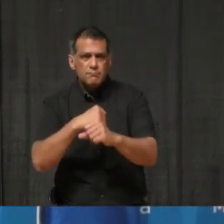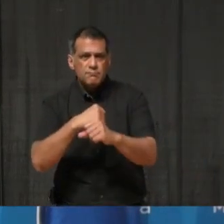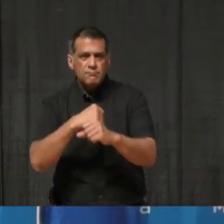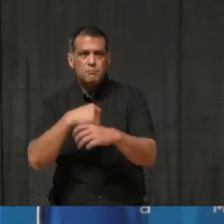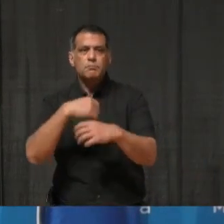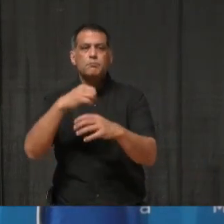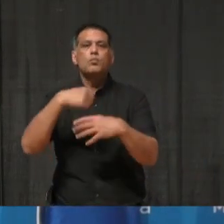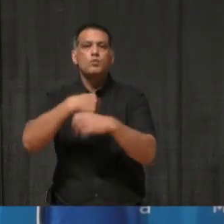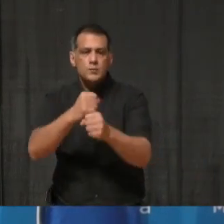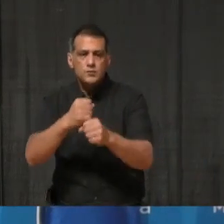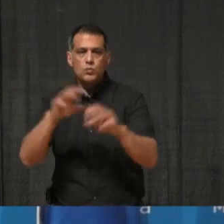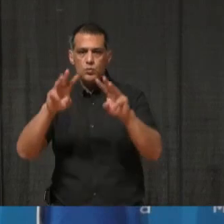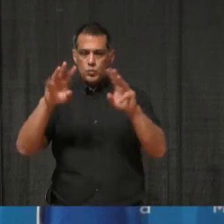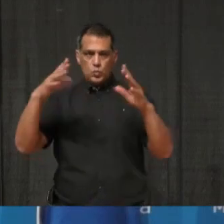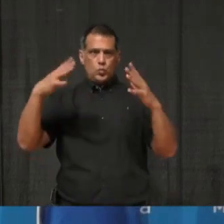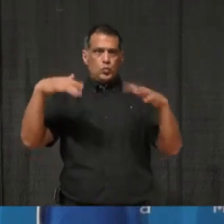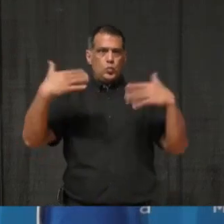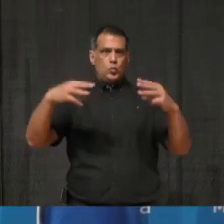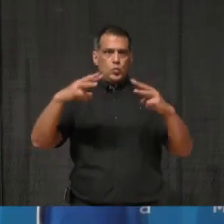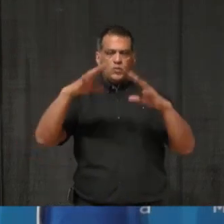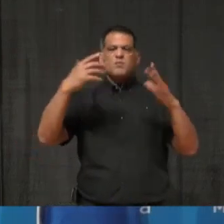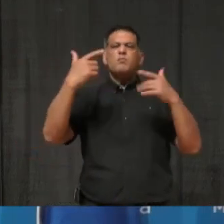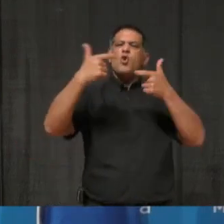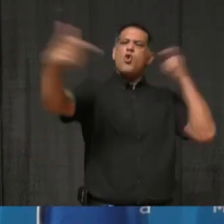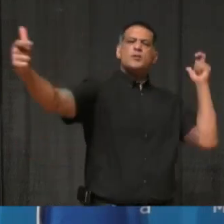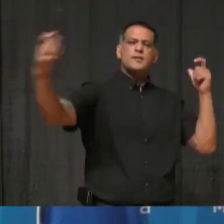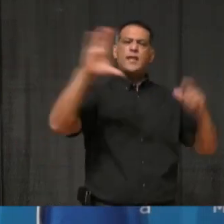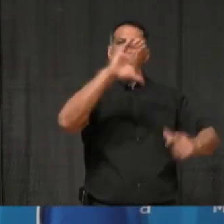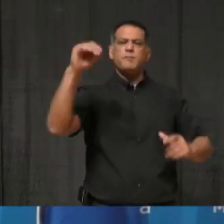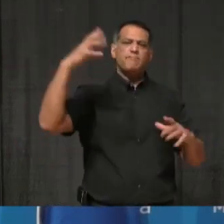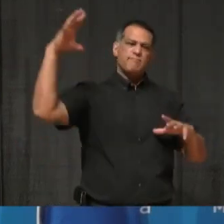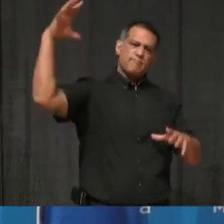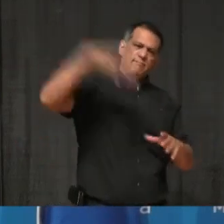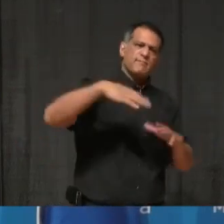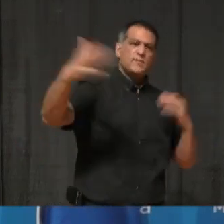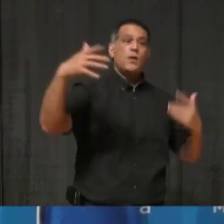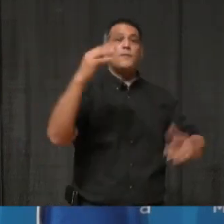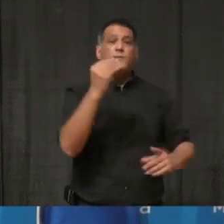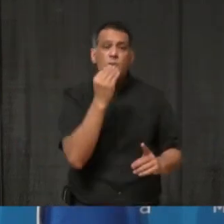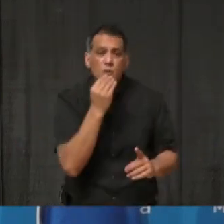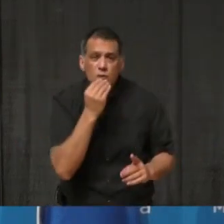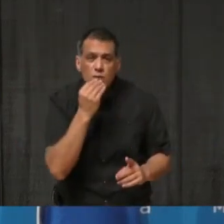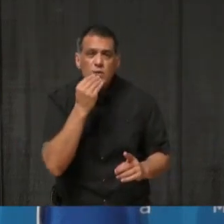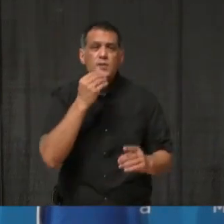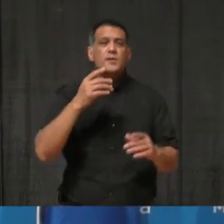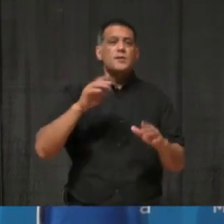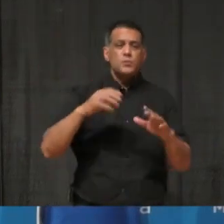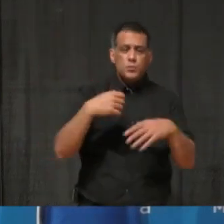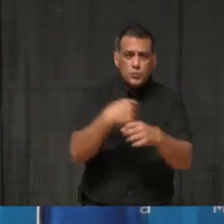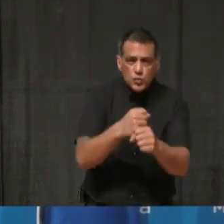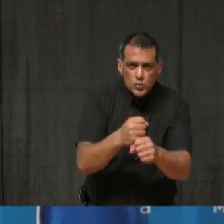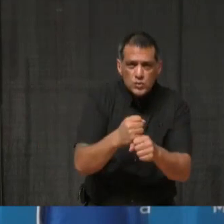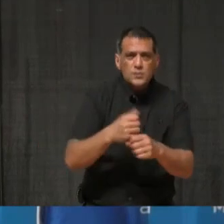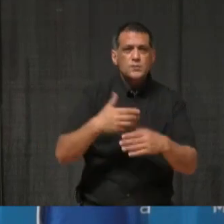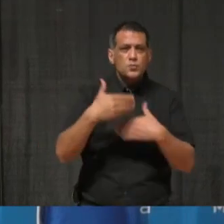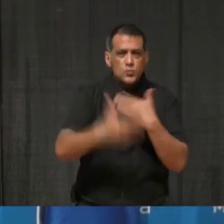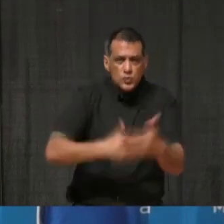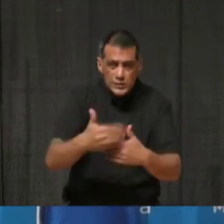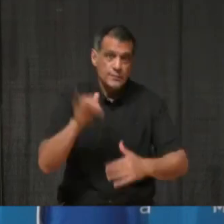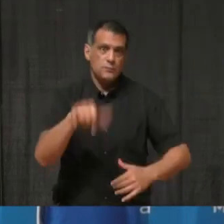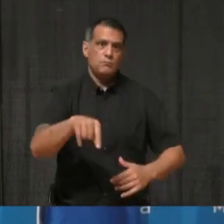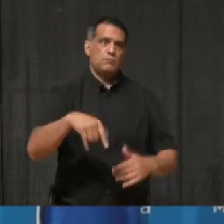processing. In total, over 1,500 workers in Peel have contracted COVID-19 through a workplace